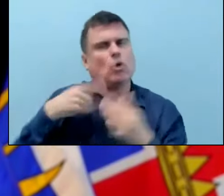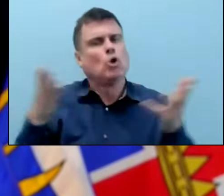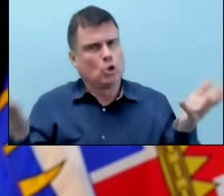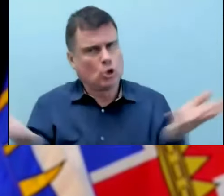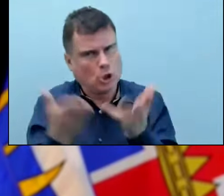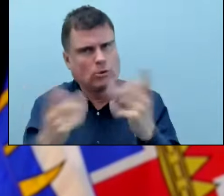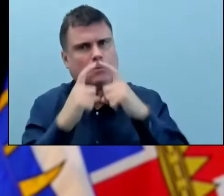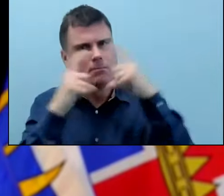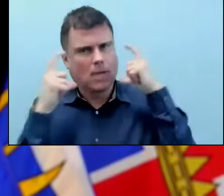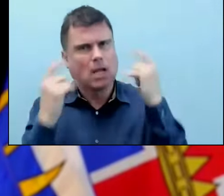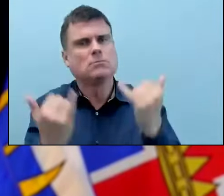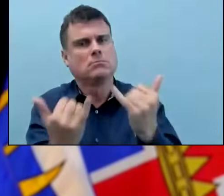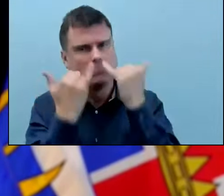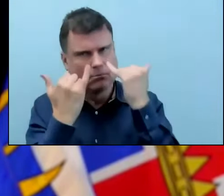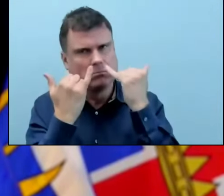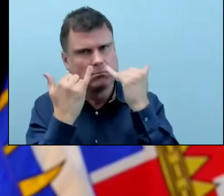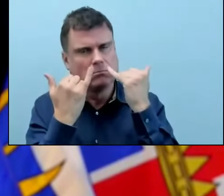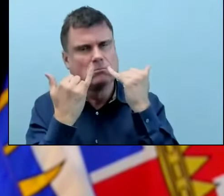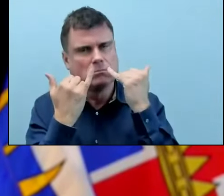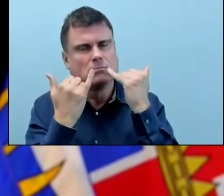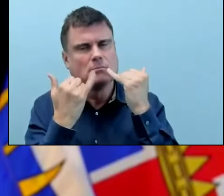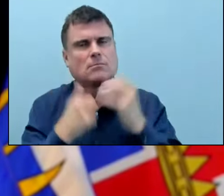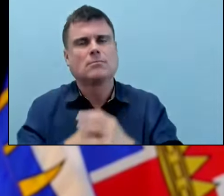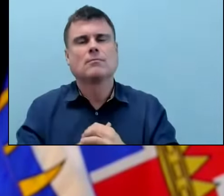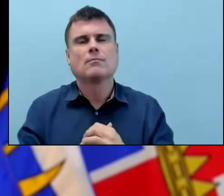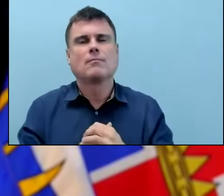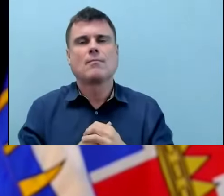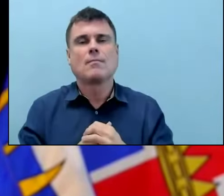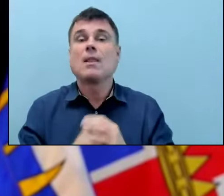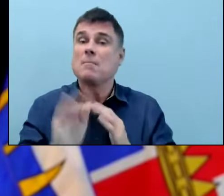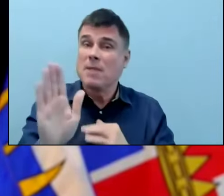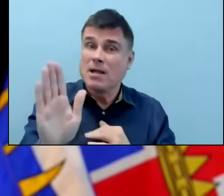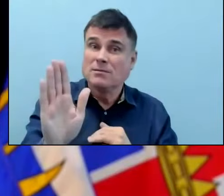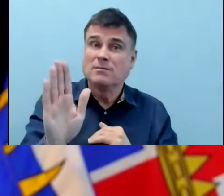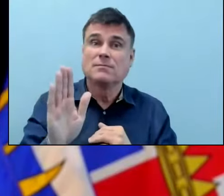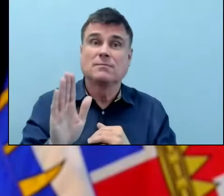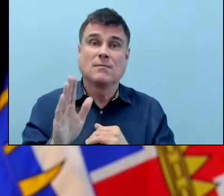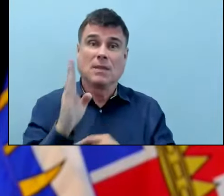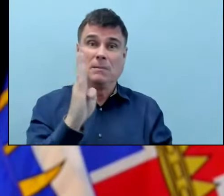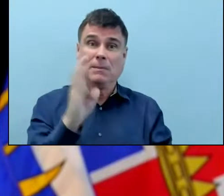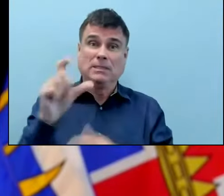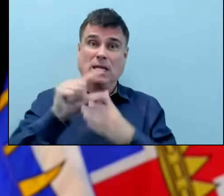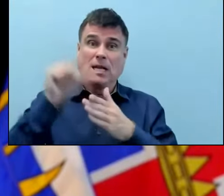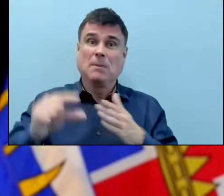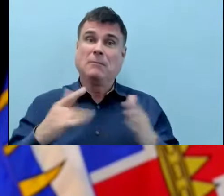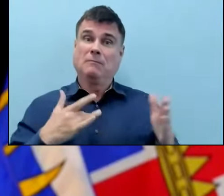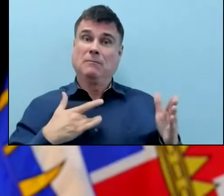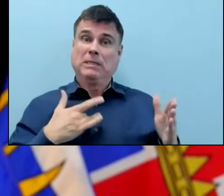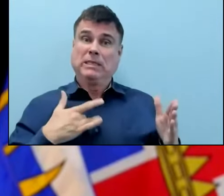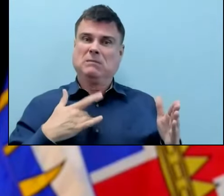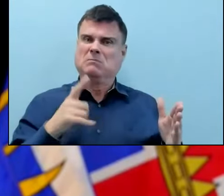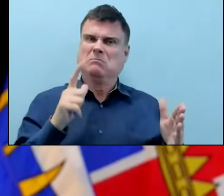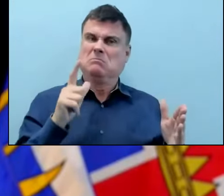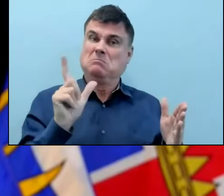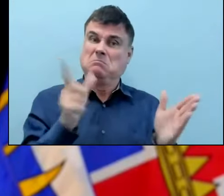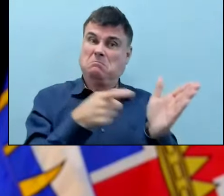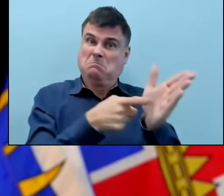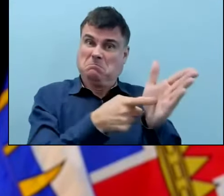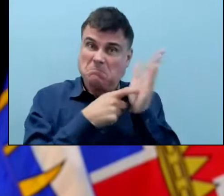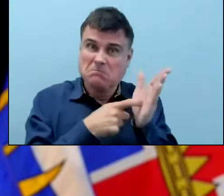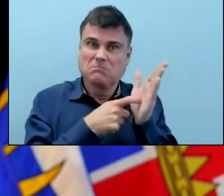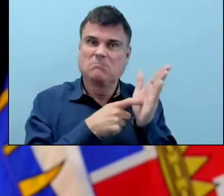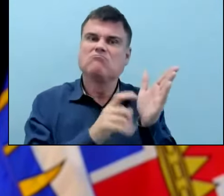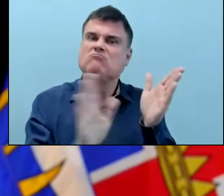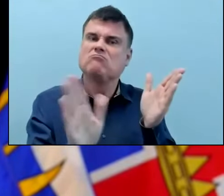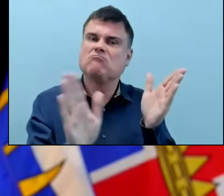do that. But we no longer feel it's necessary to have a legal order that requires you to wear it all the time every day in those